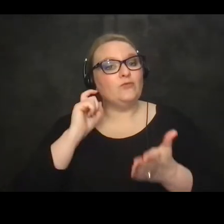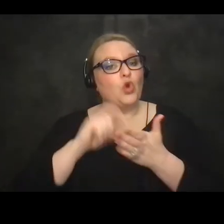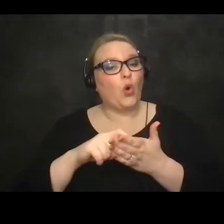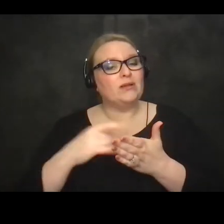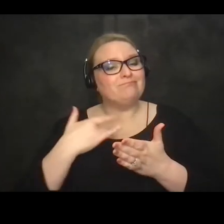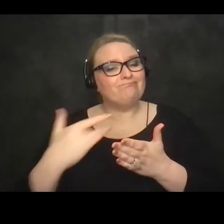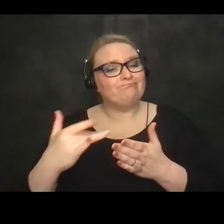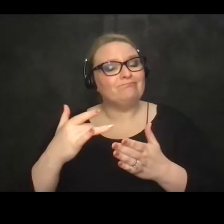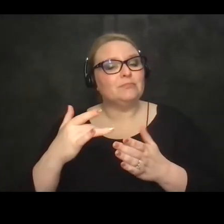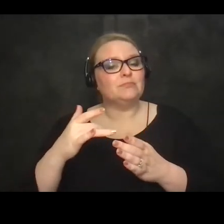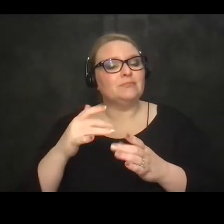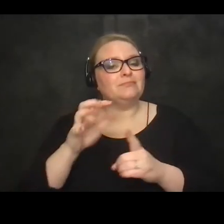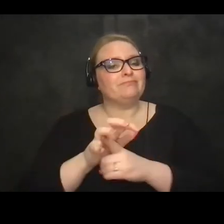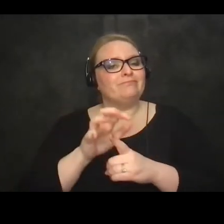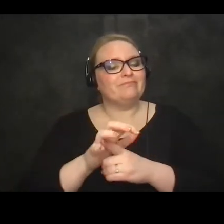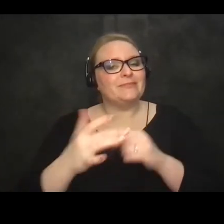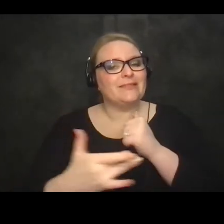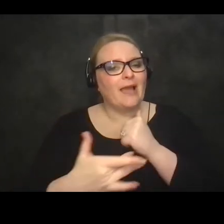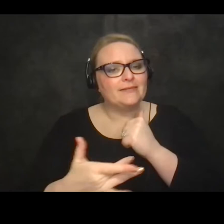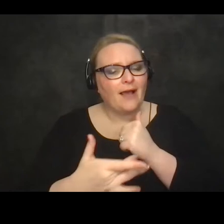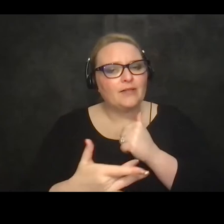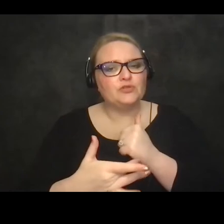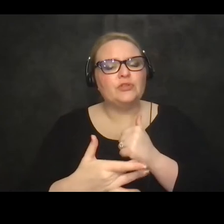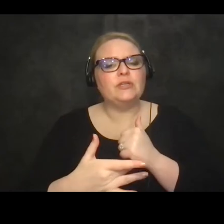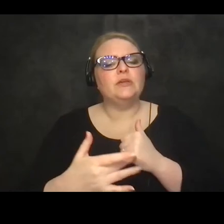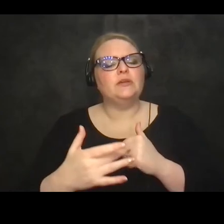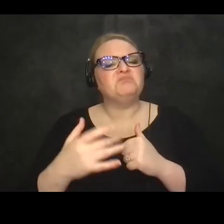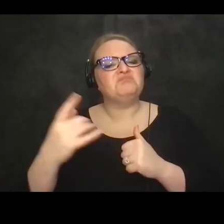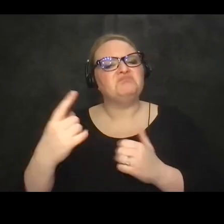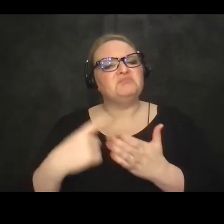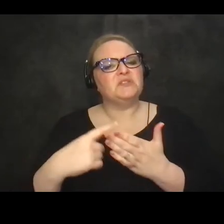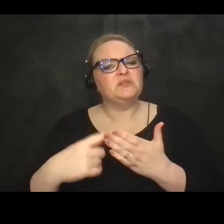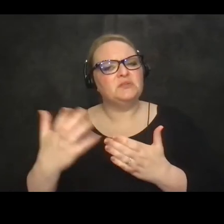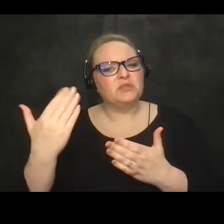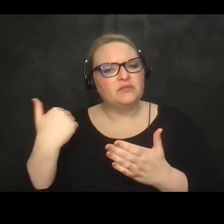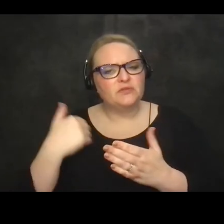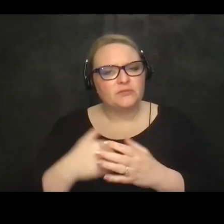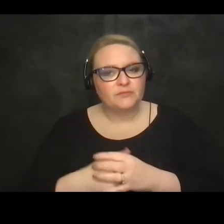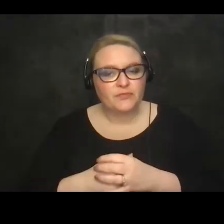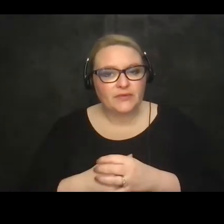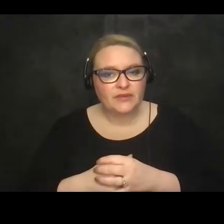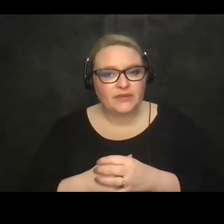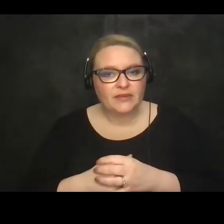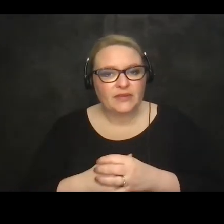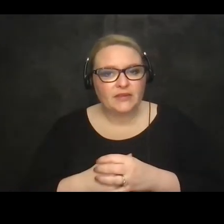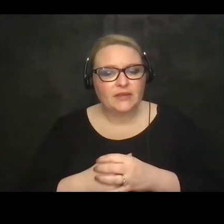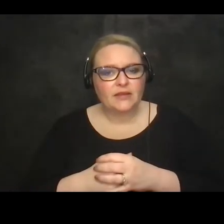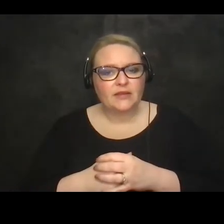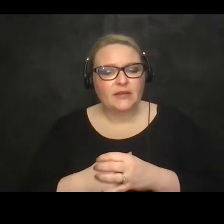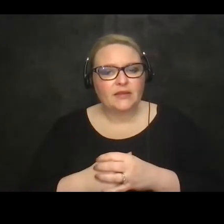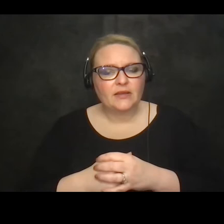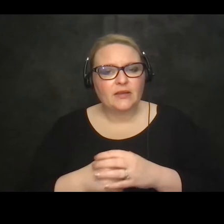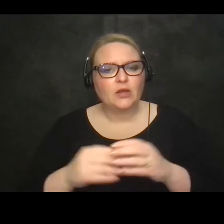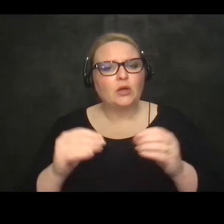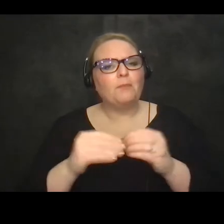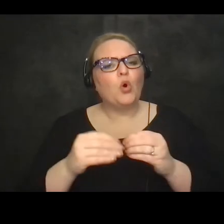technology and particularly heard some of those earlier on this shift towards much greater mobile and portable